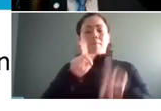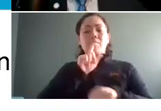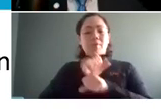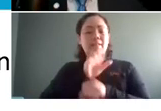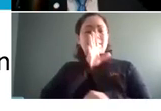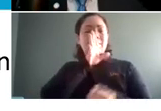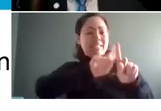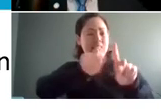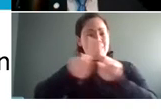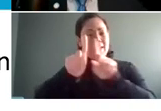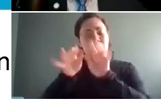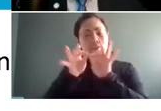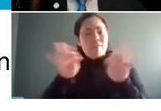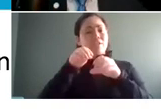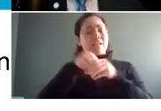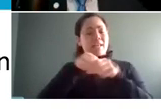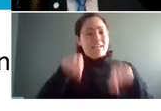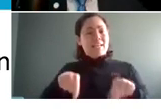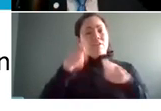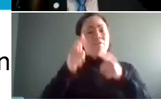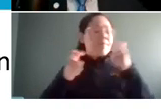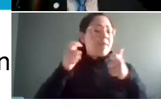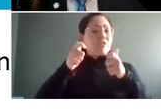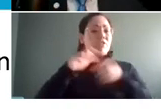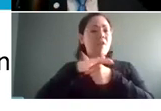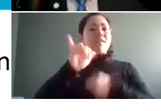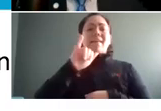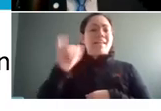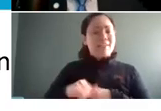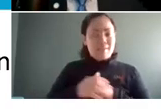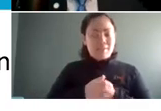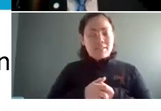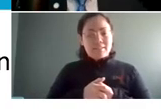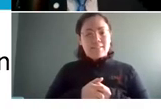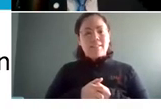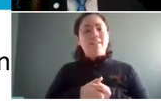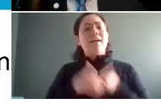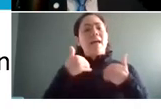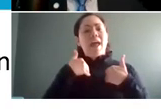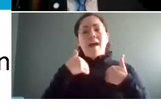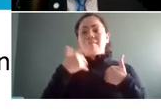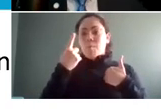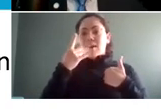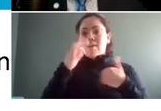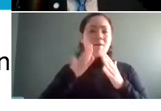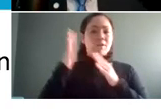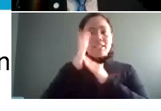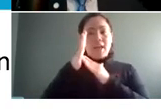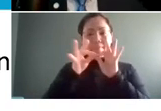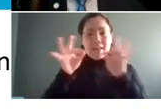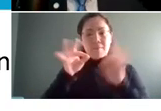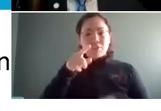languages here in a major metropolitan area like indianapolis and i've got some major languages listed there for you